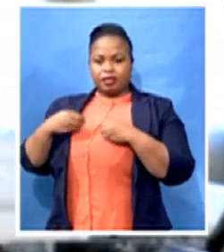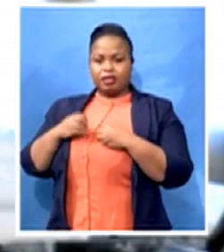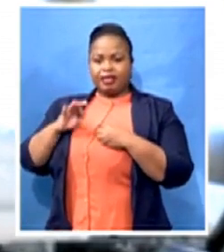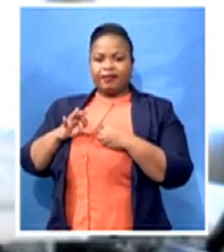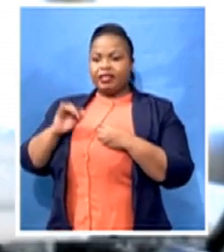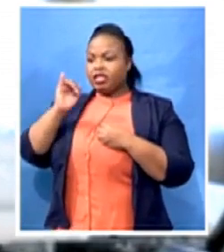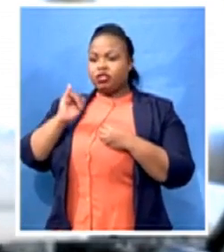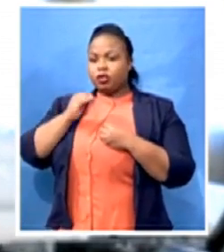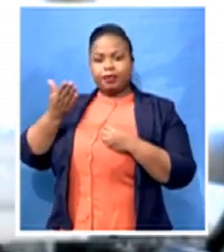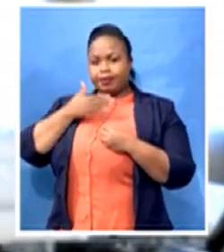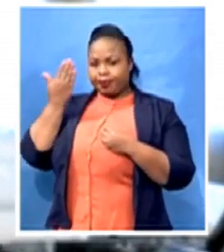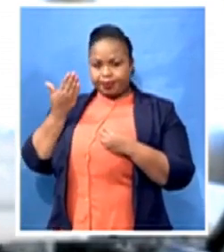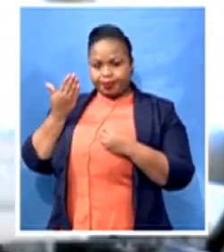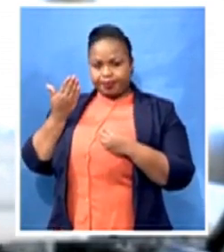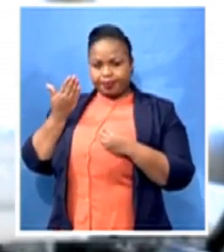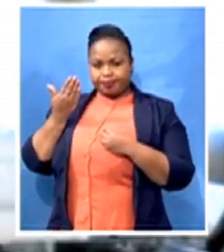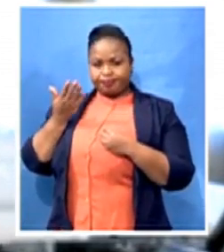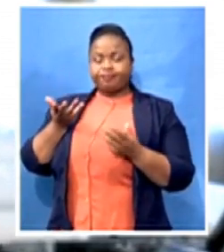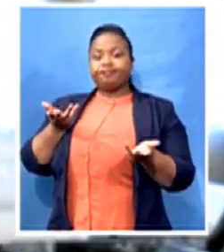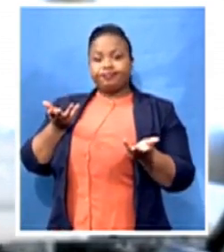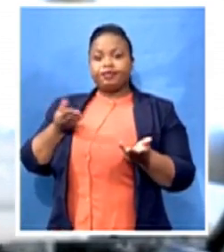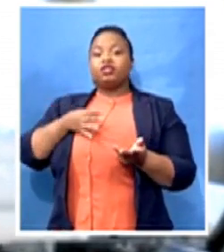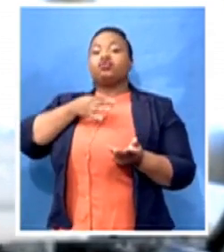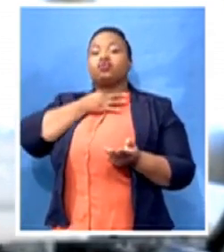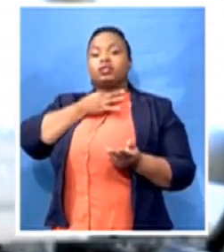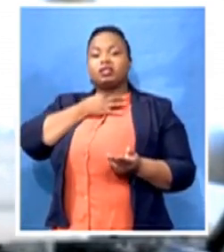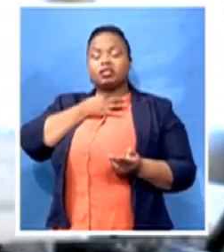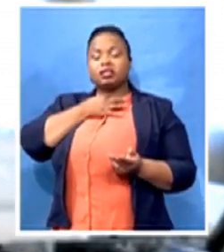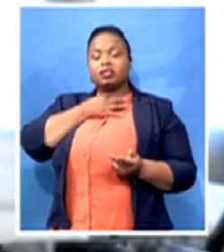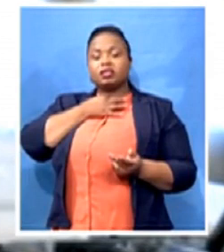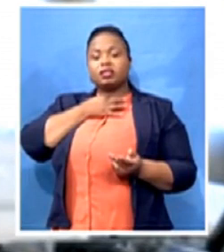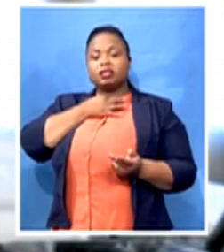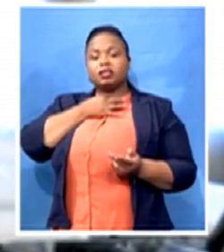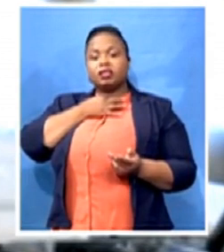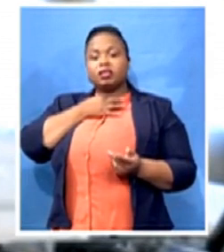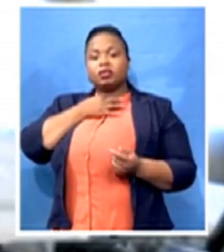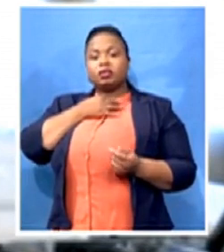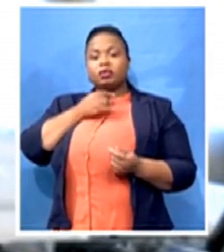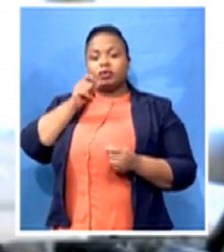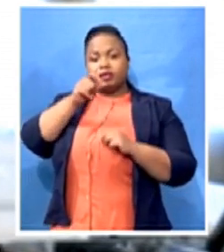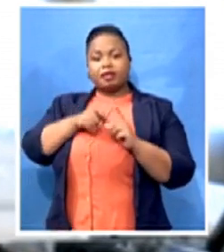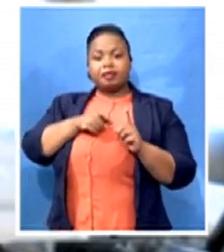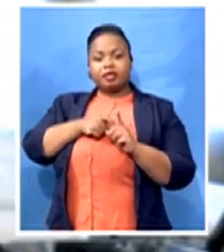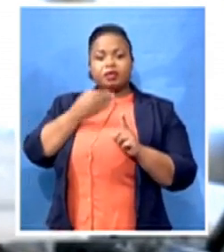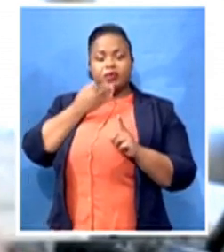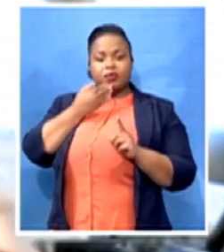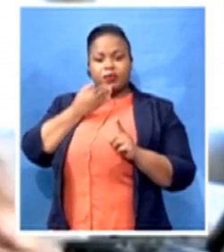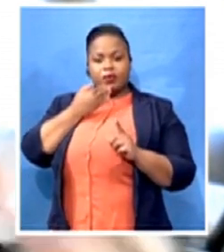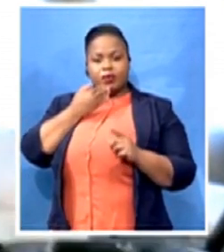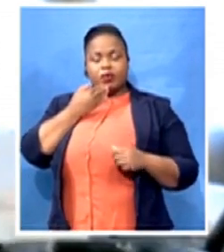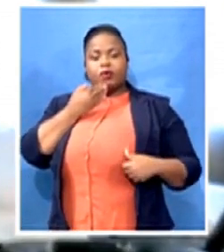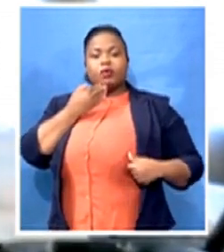the risk to the financiers increases because you